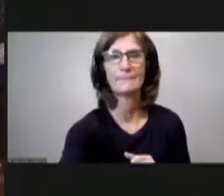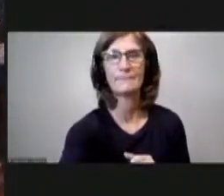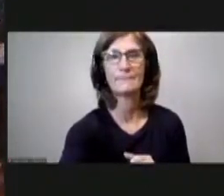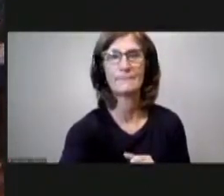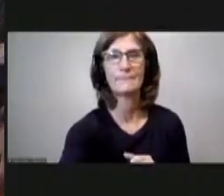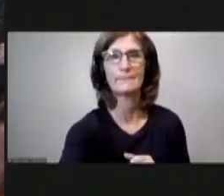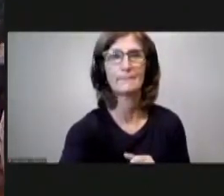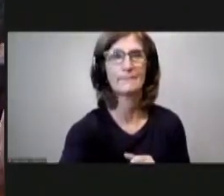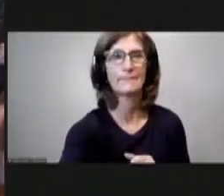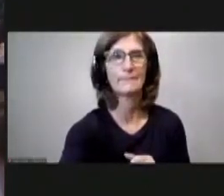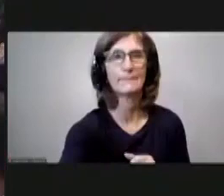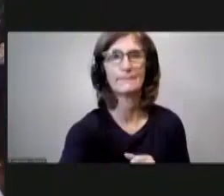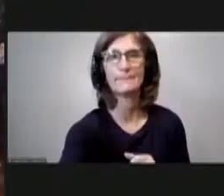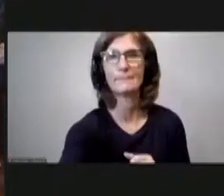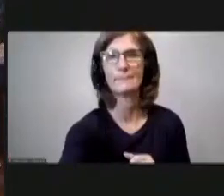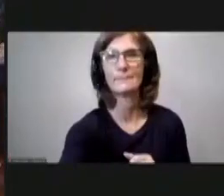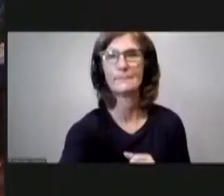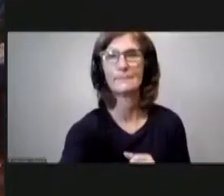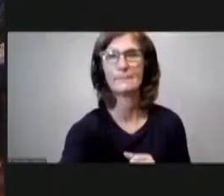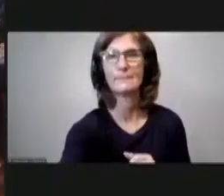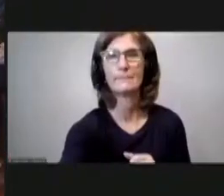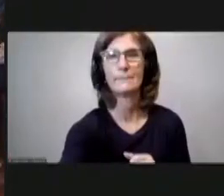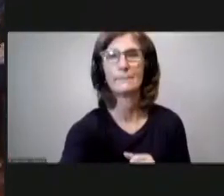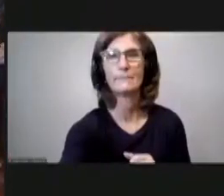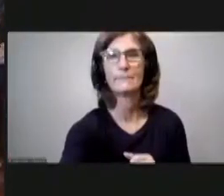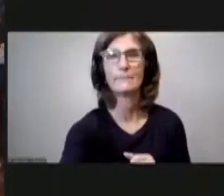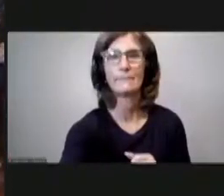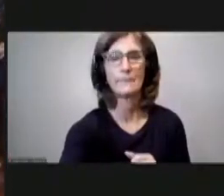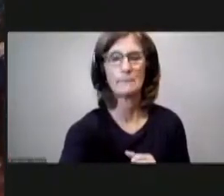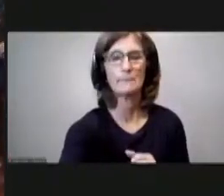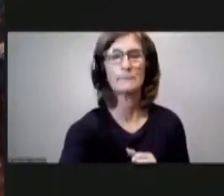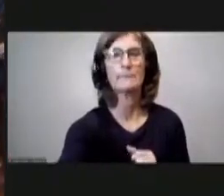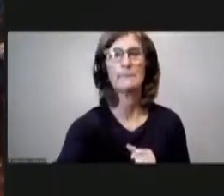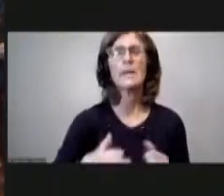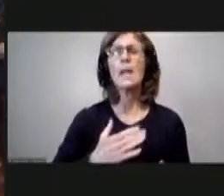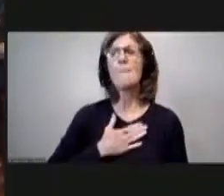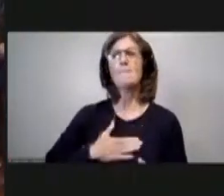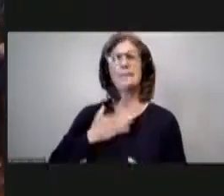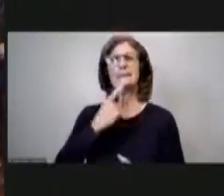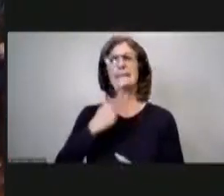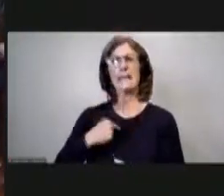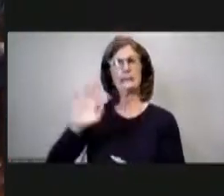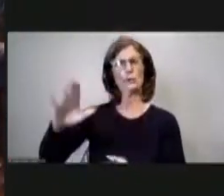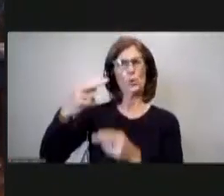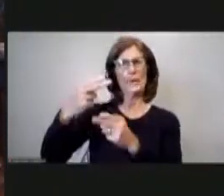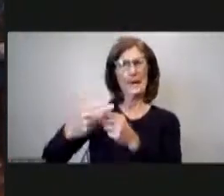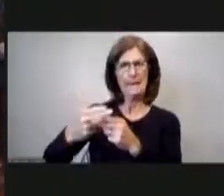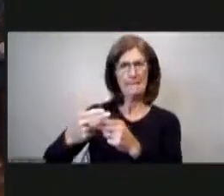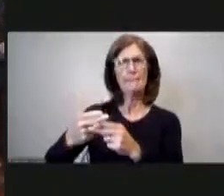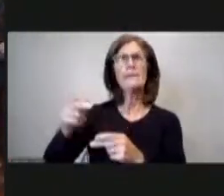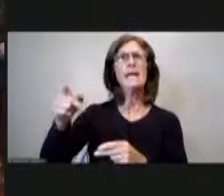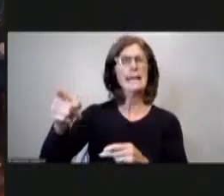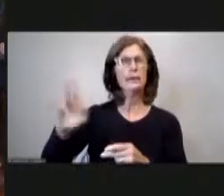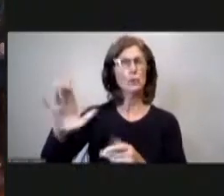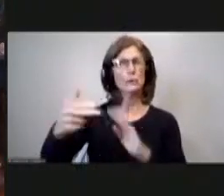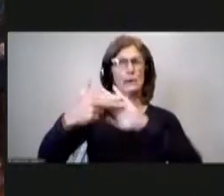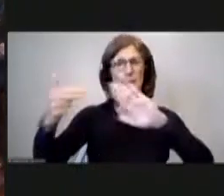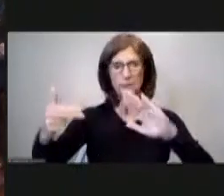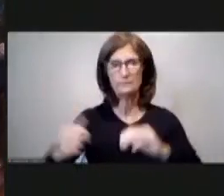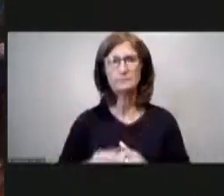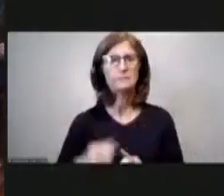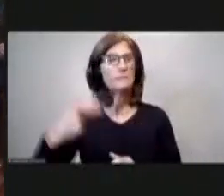you could just give us your name and title for the record sure patrick cornell deputy director office management budget